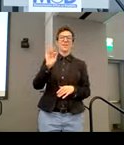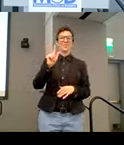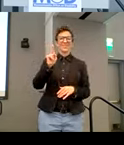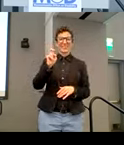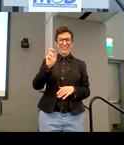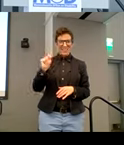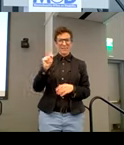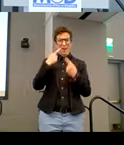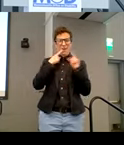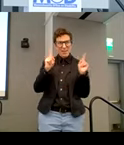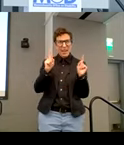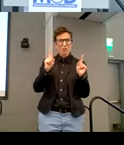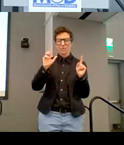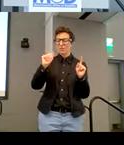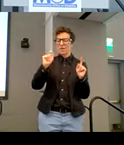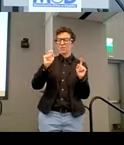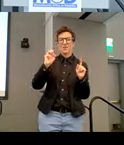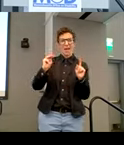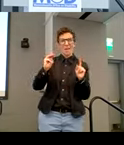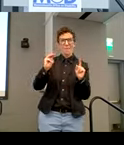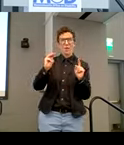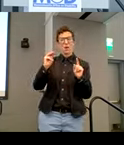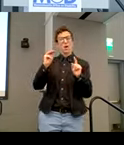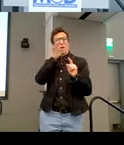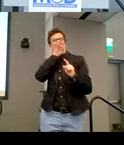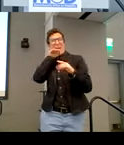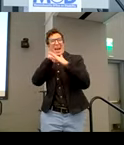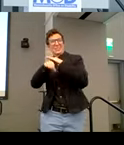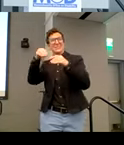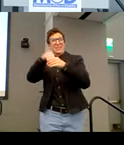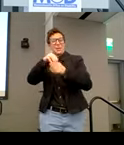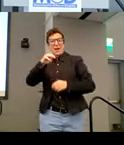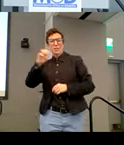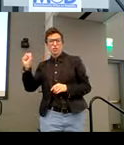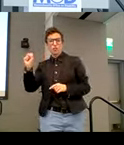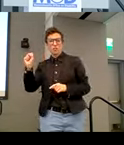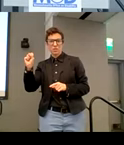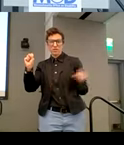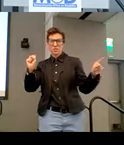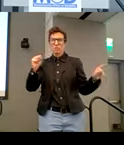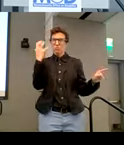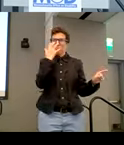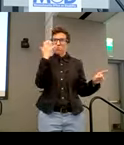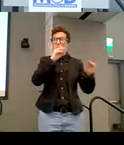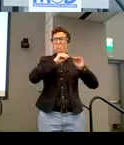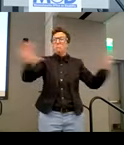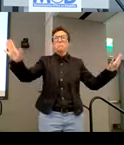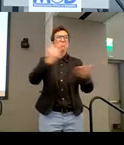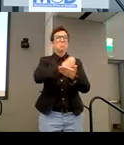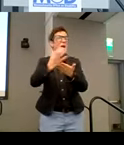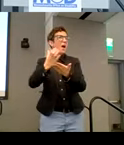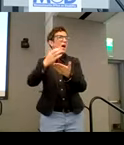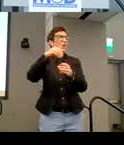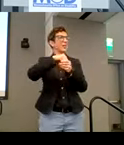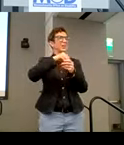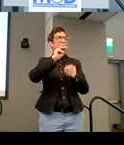we had like a whole big press conference. It was covered in, in, you know, the media, Marla Runyon, who's now at Fidelity